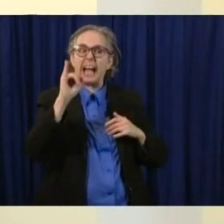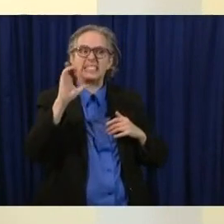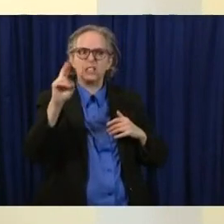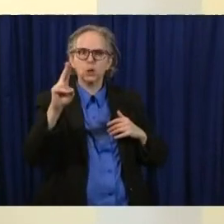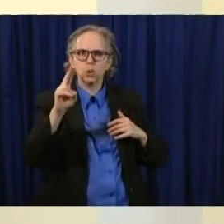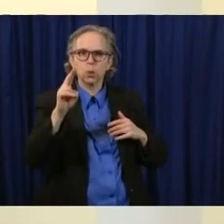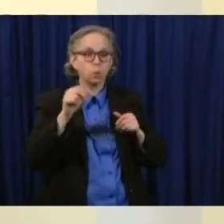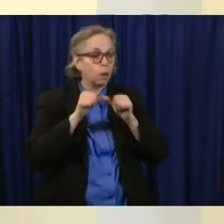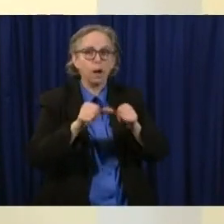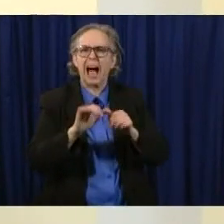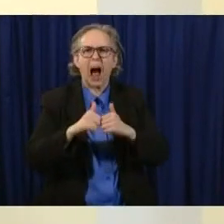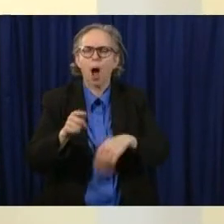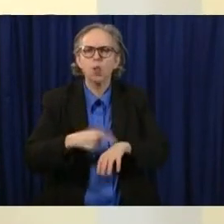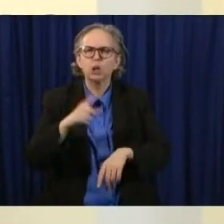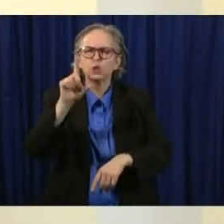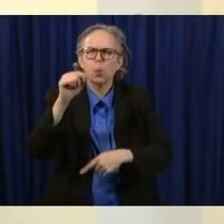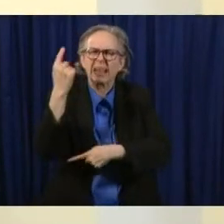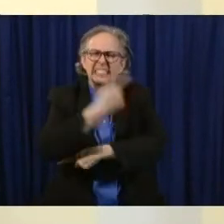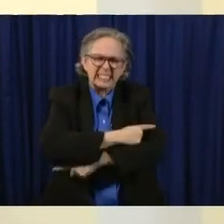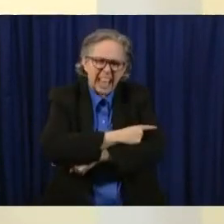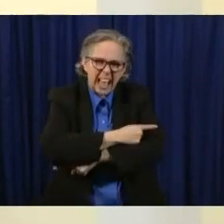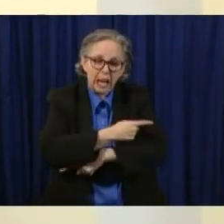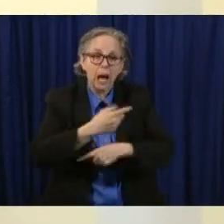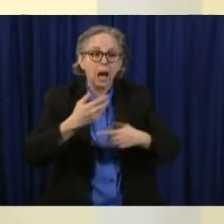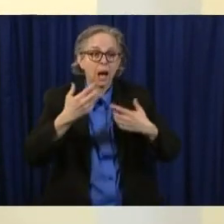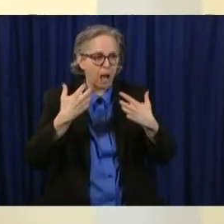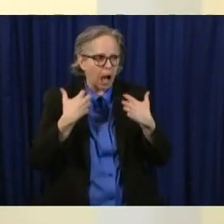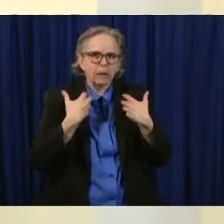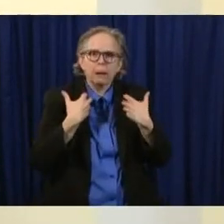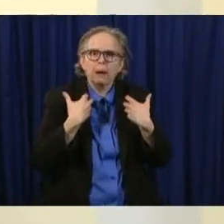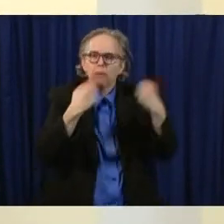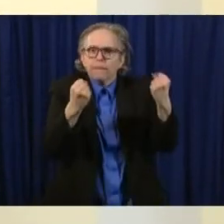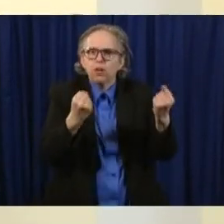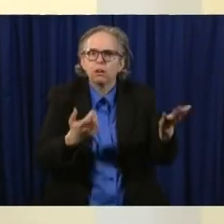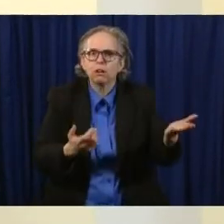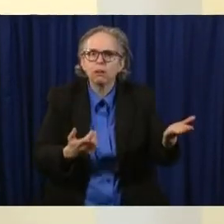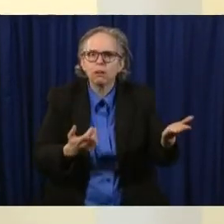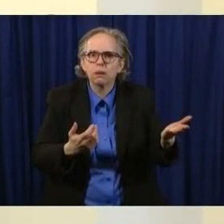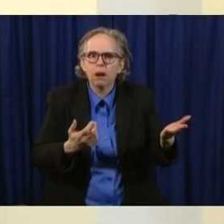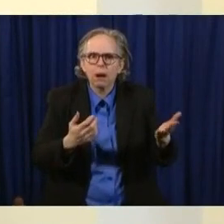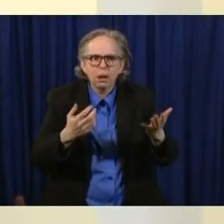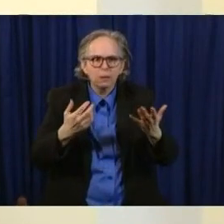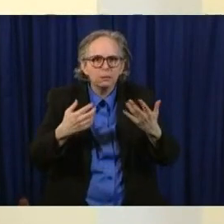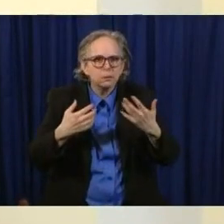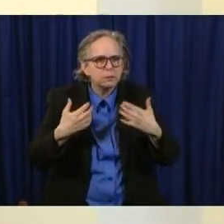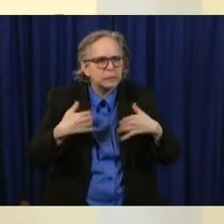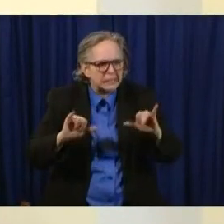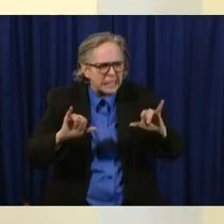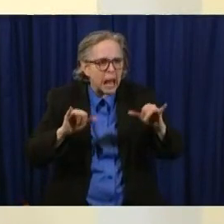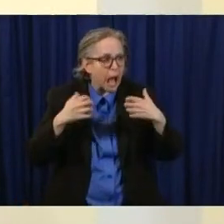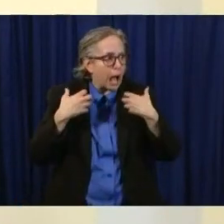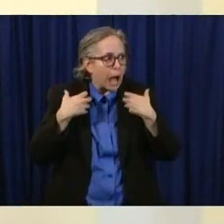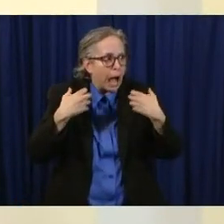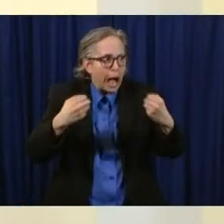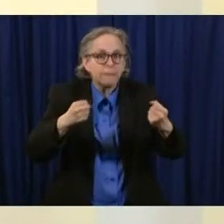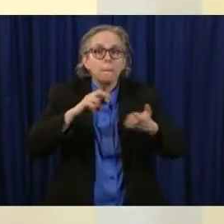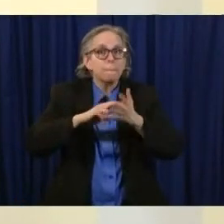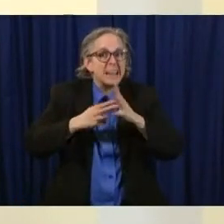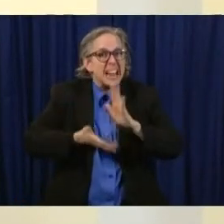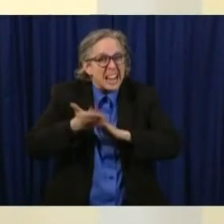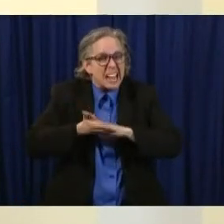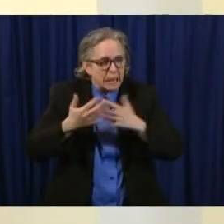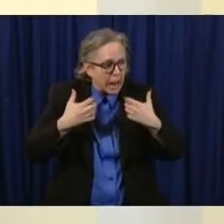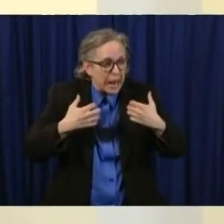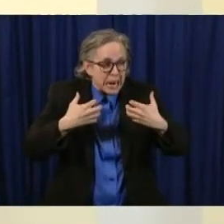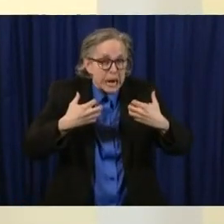days and is still recovering so that that definition of recovered has been tricky it's something we will eventually have and will